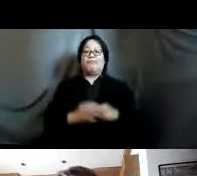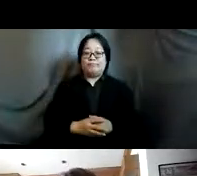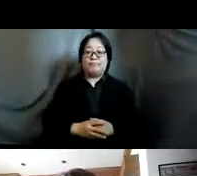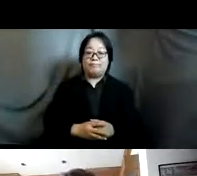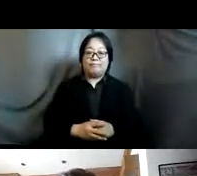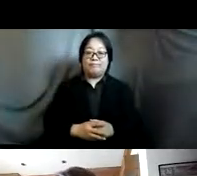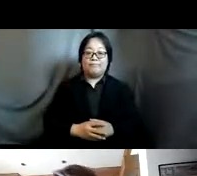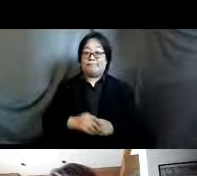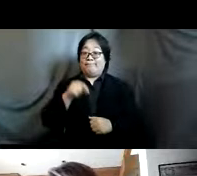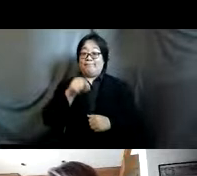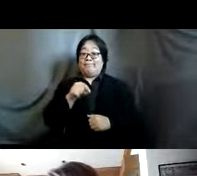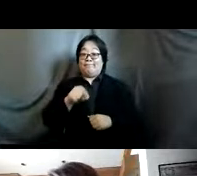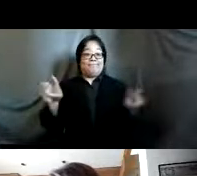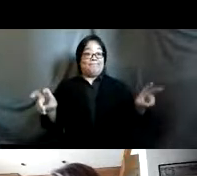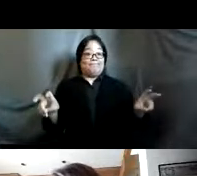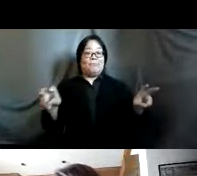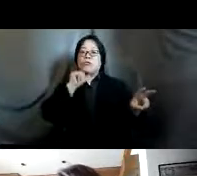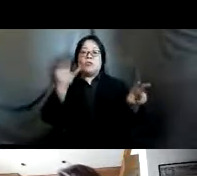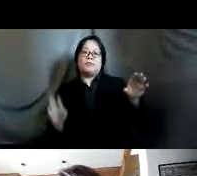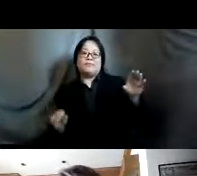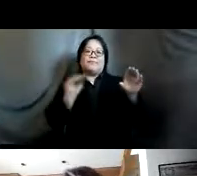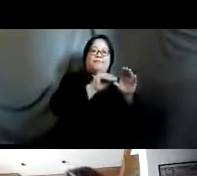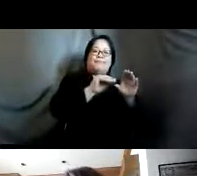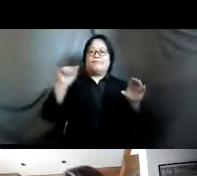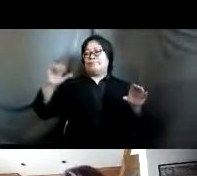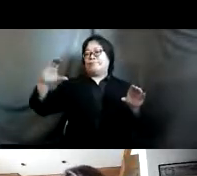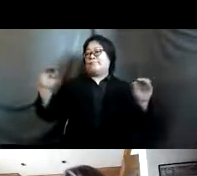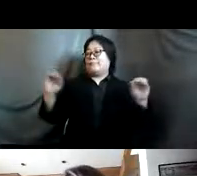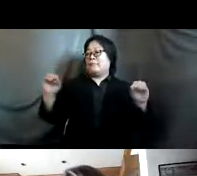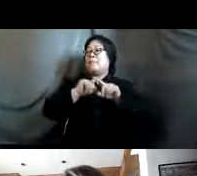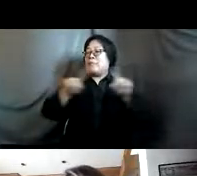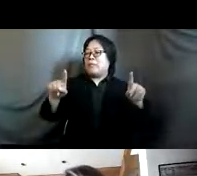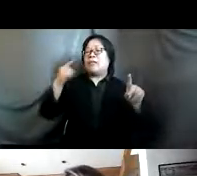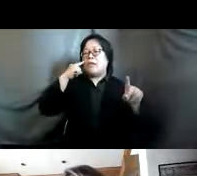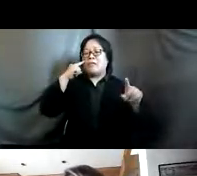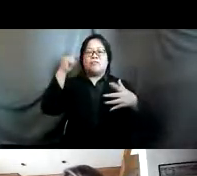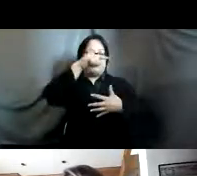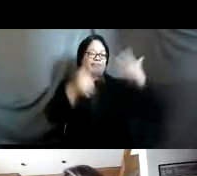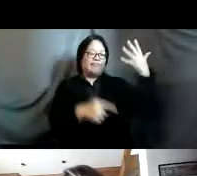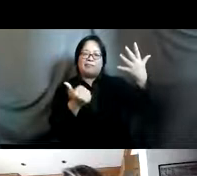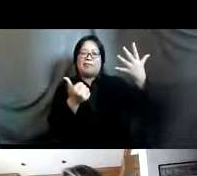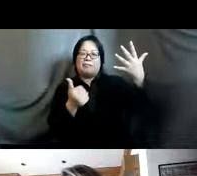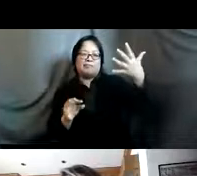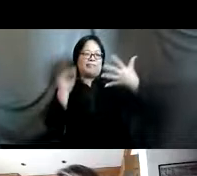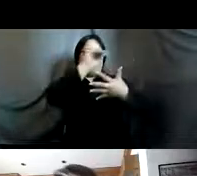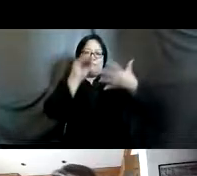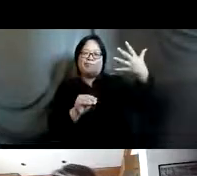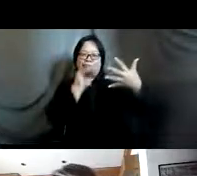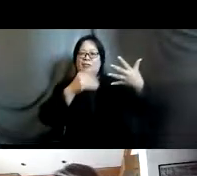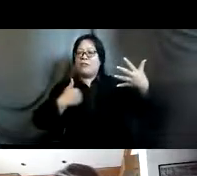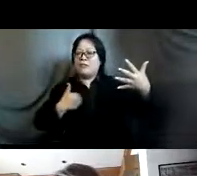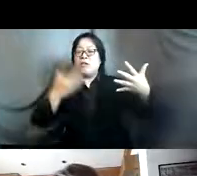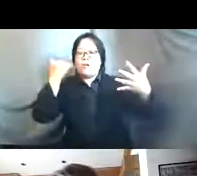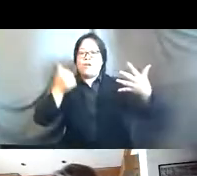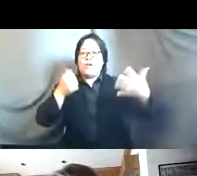coalition per se but which sort of cross cuts across the different coalitions because the work on women